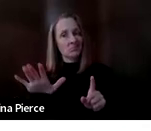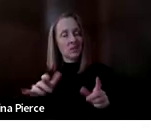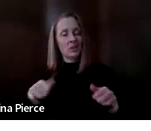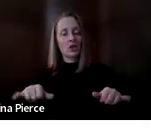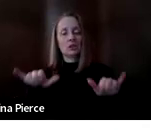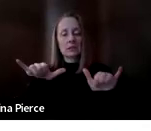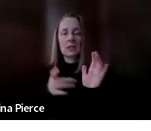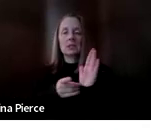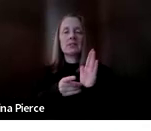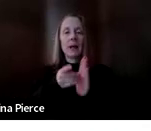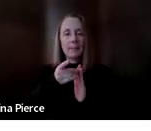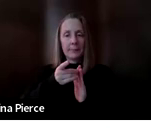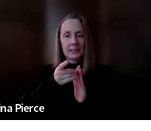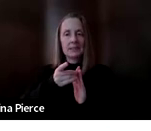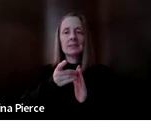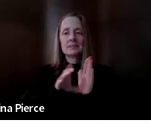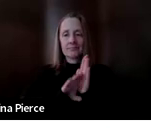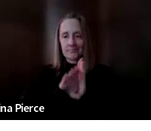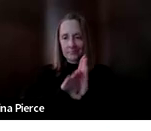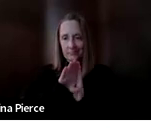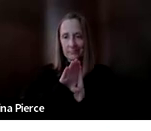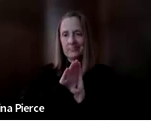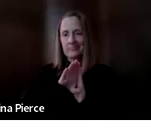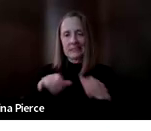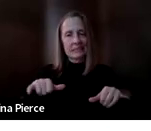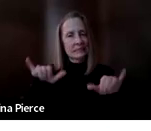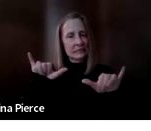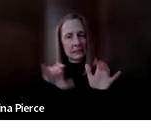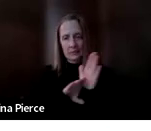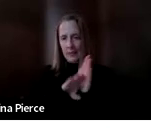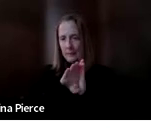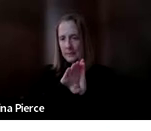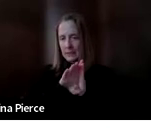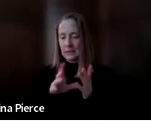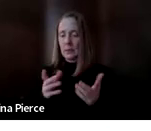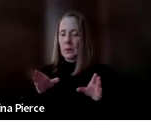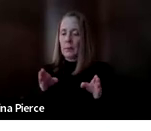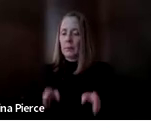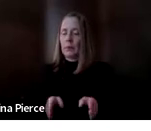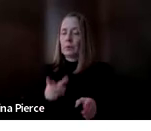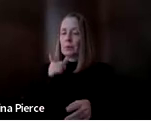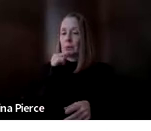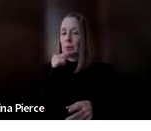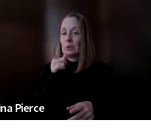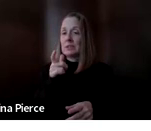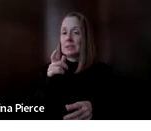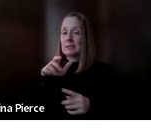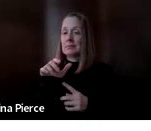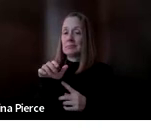grammatical markers of dialects in our AAC system. So, for example, if someone uses African-American English,